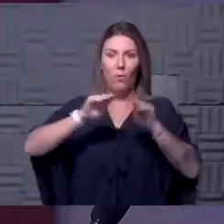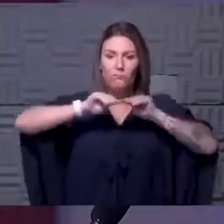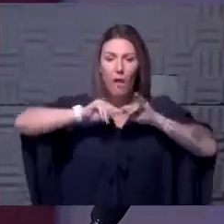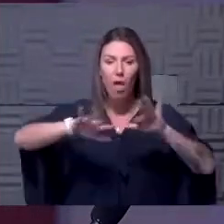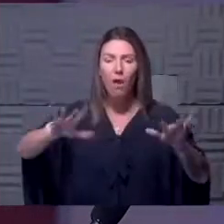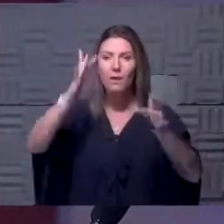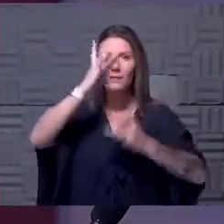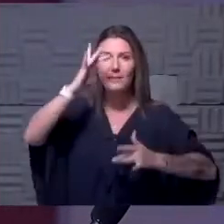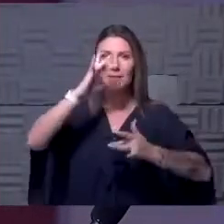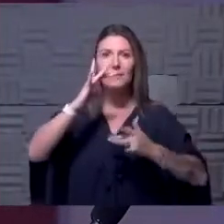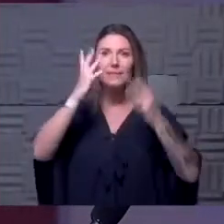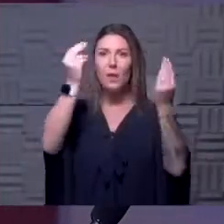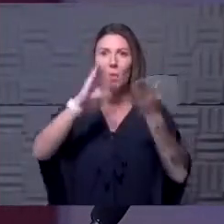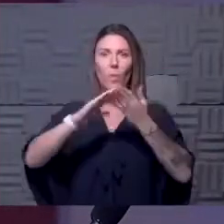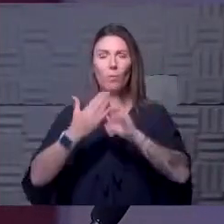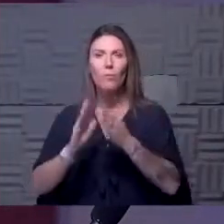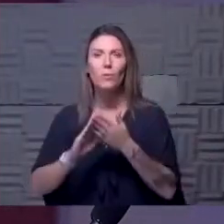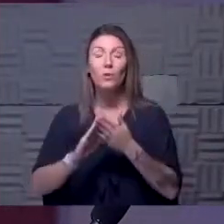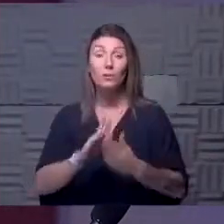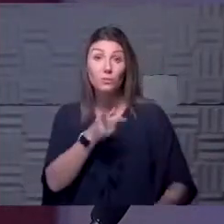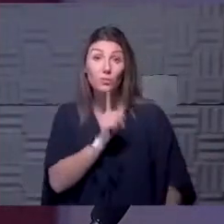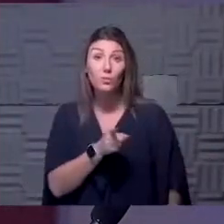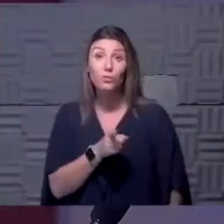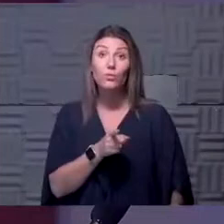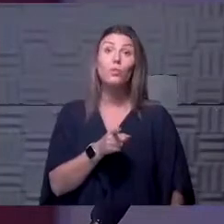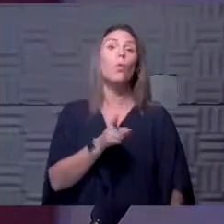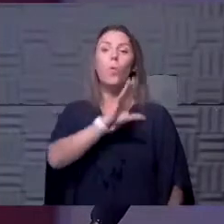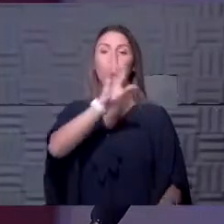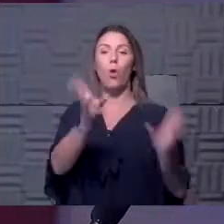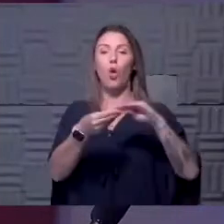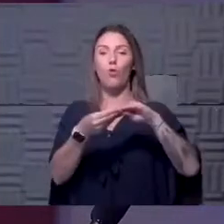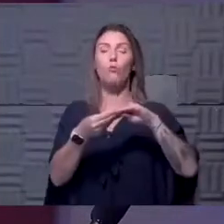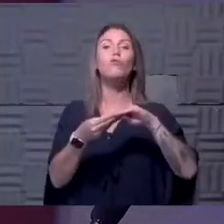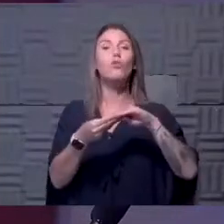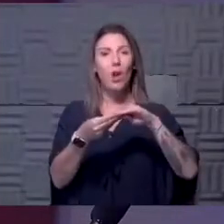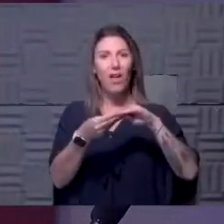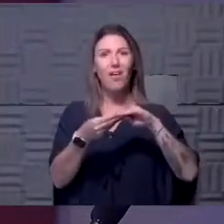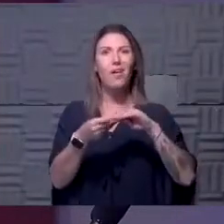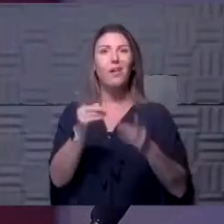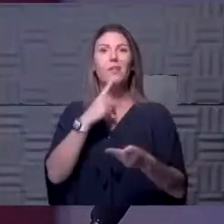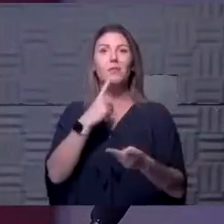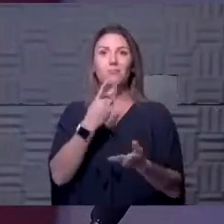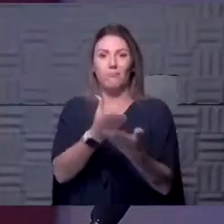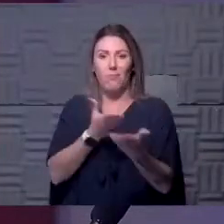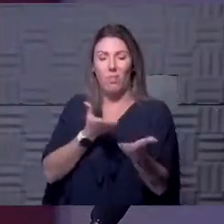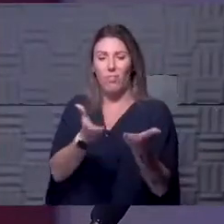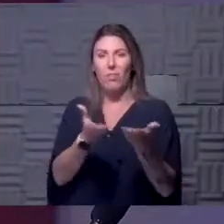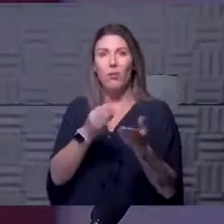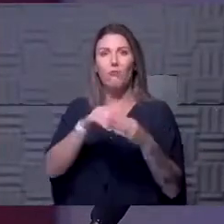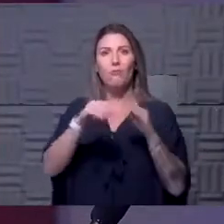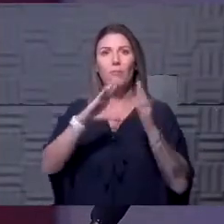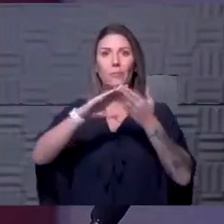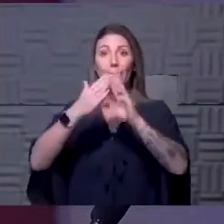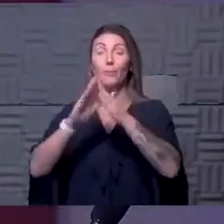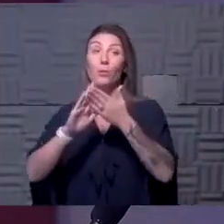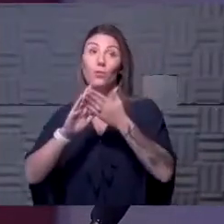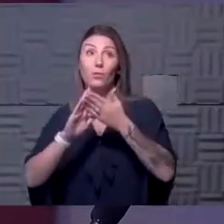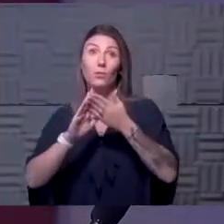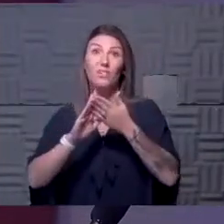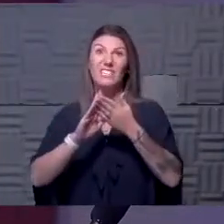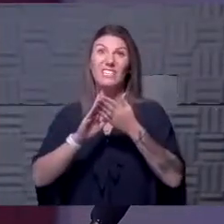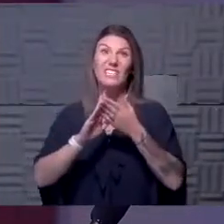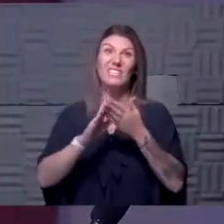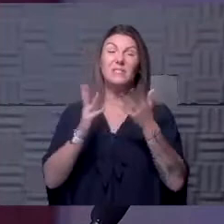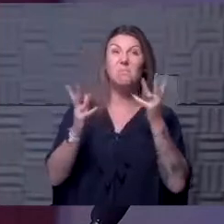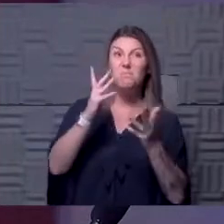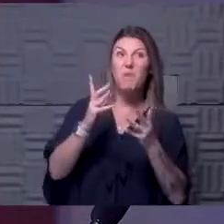in the community. So it is very true that the overall incidence and prevalence over time in the community is probably single